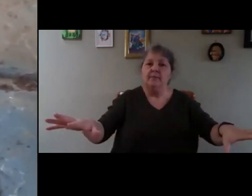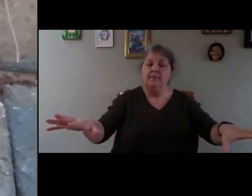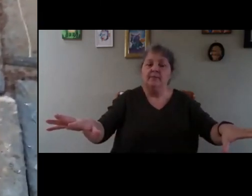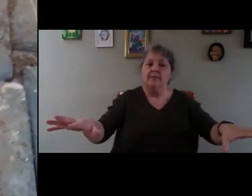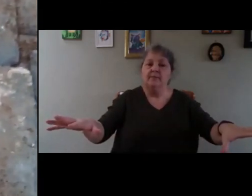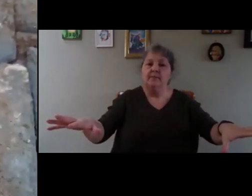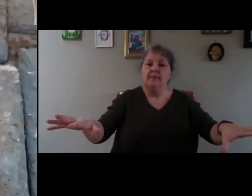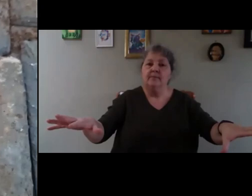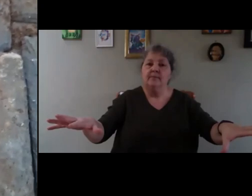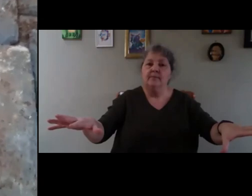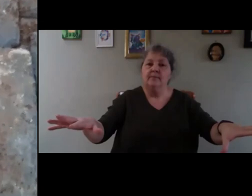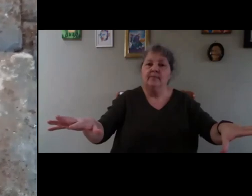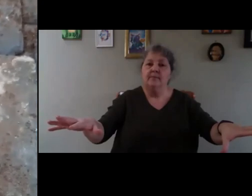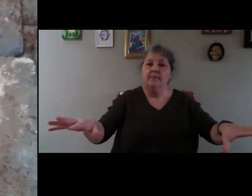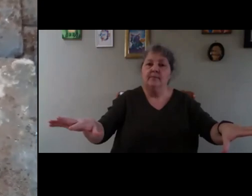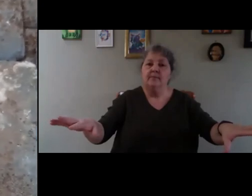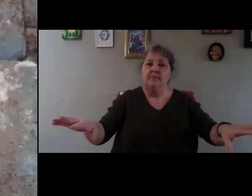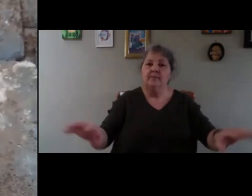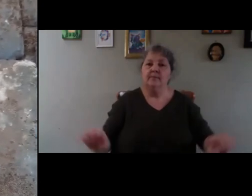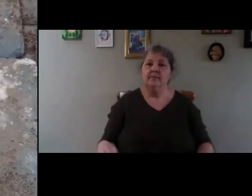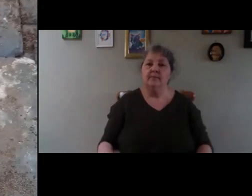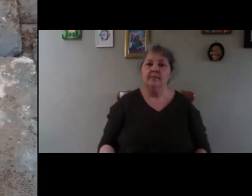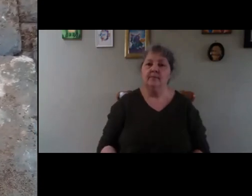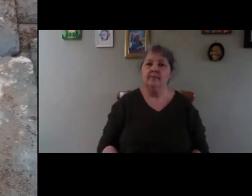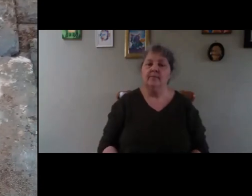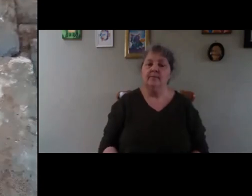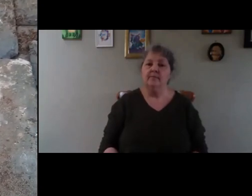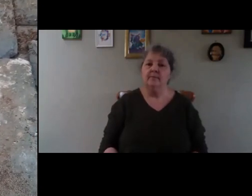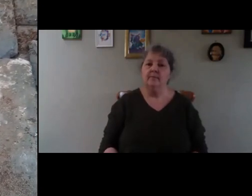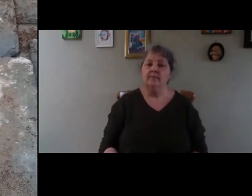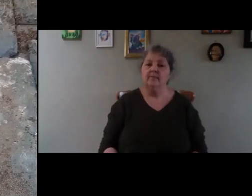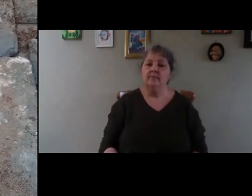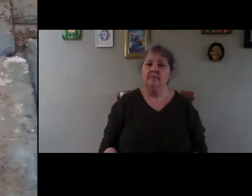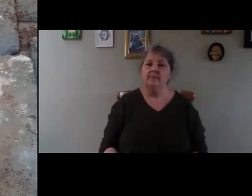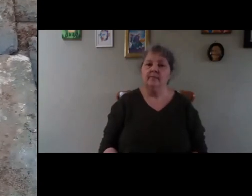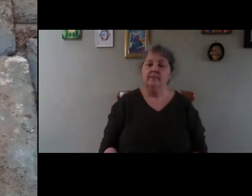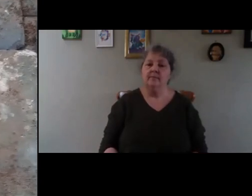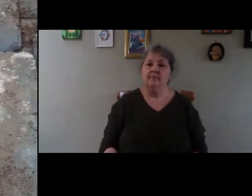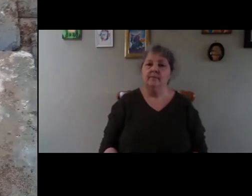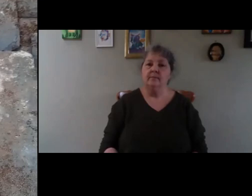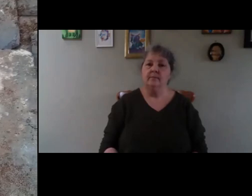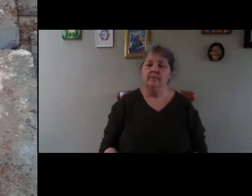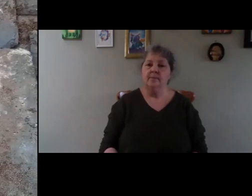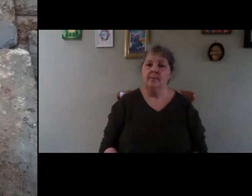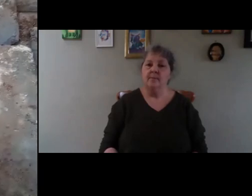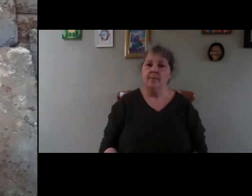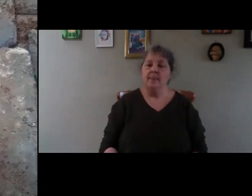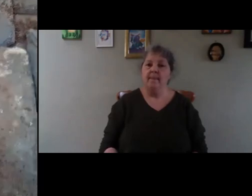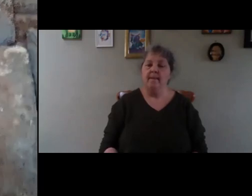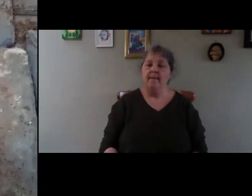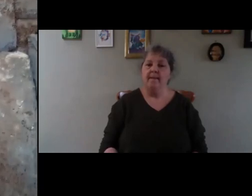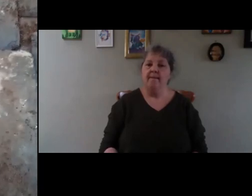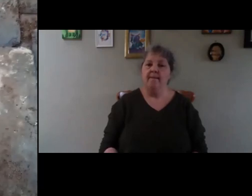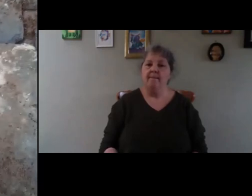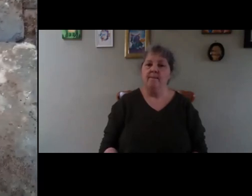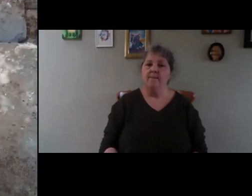that is going to take a huge amount of energy to hold it so it's a perfect effect